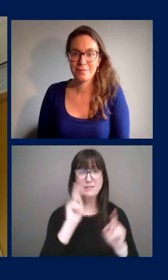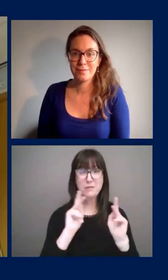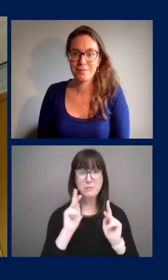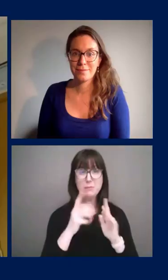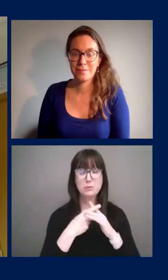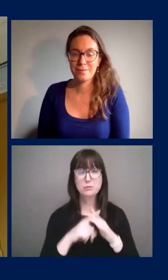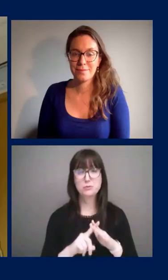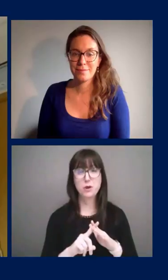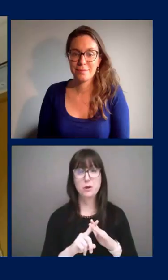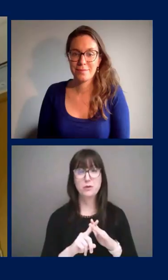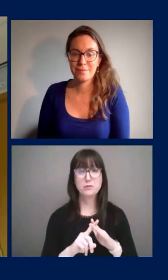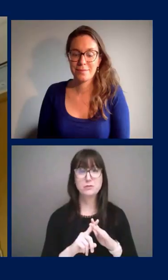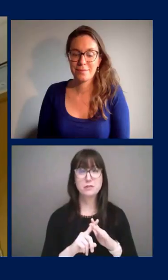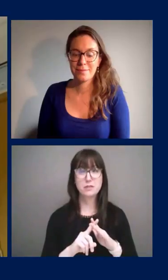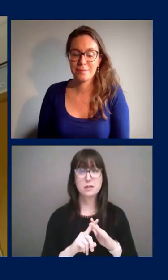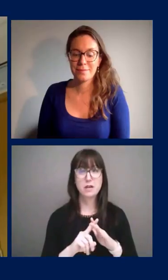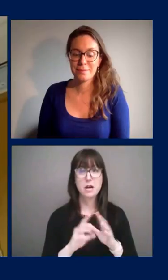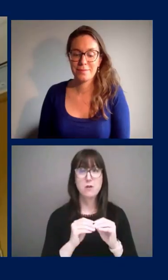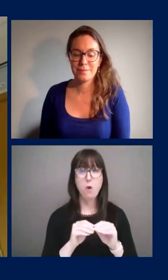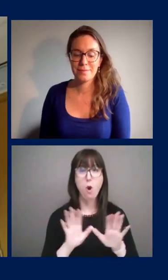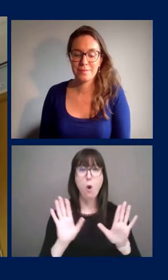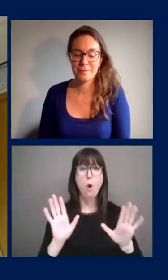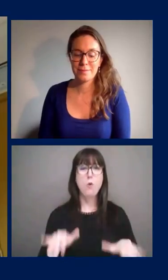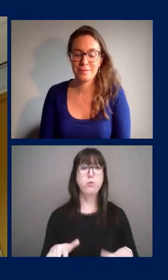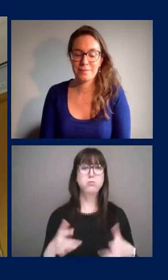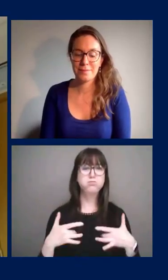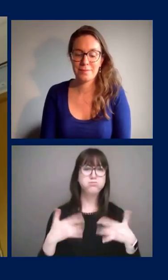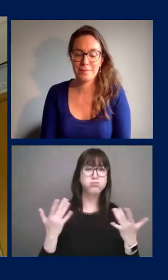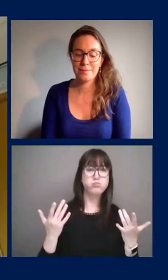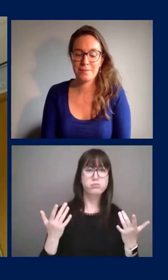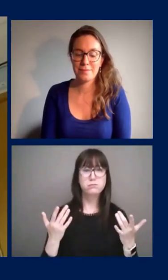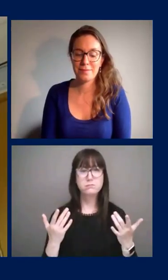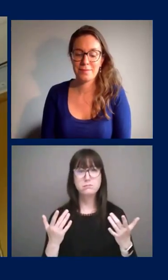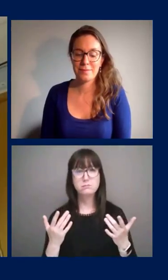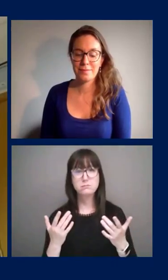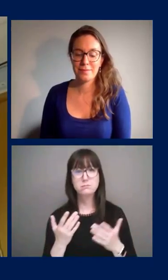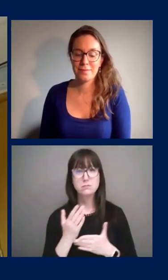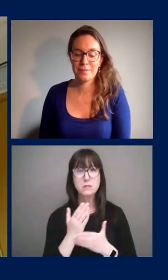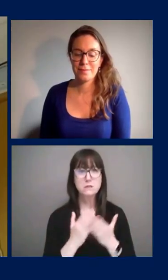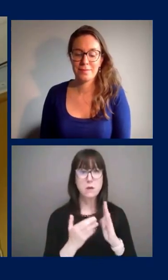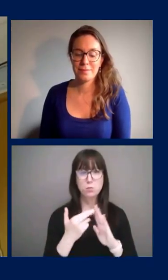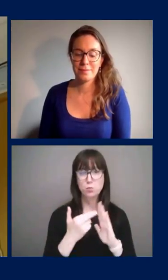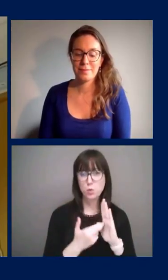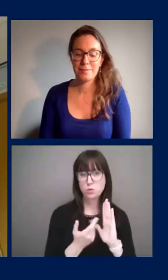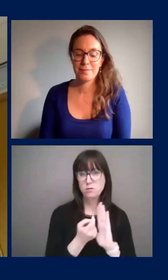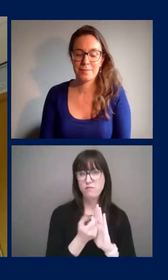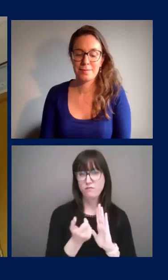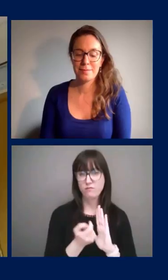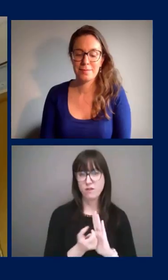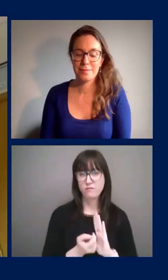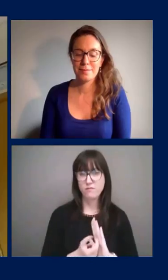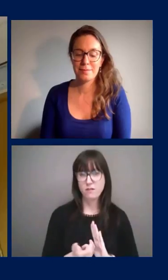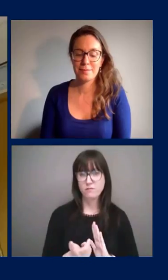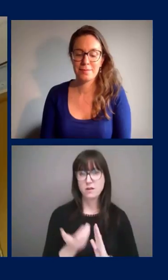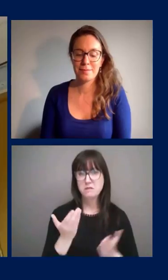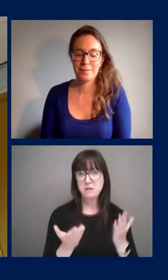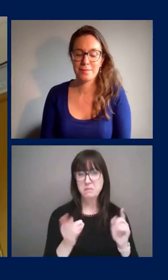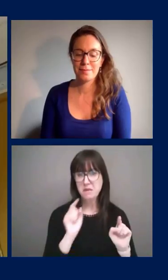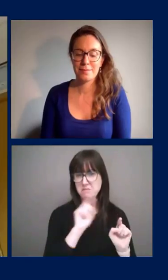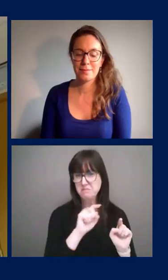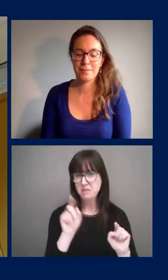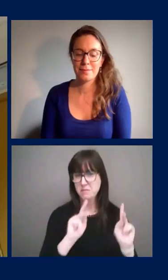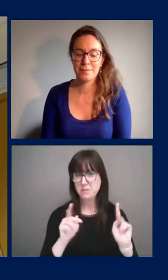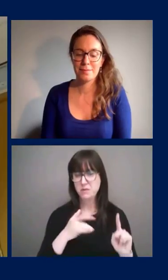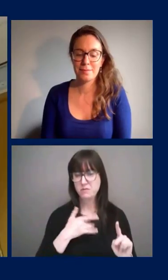to ease off on on on some of the restrictions maybe start to say